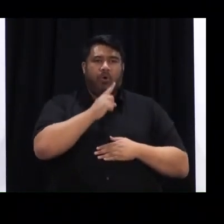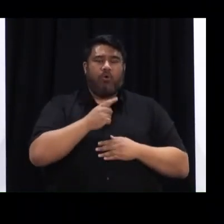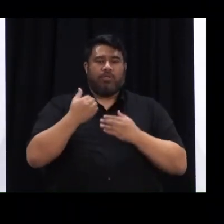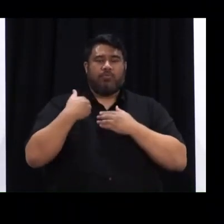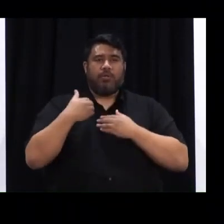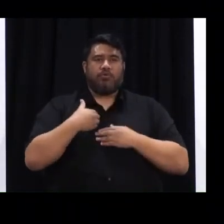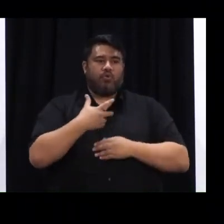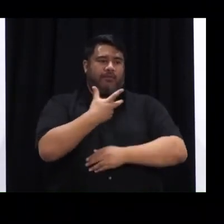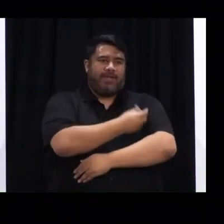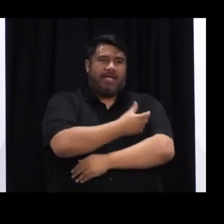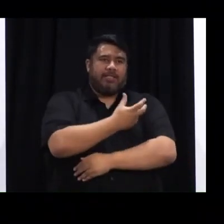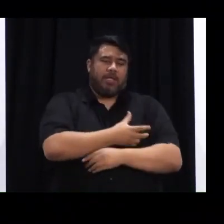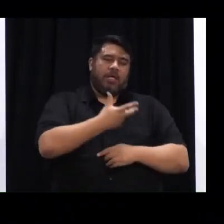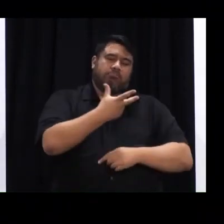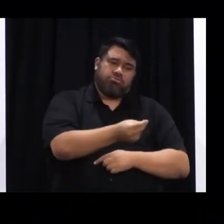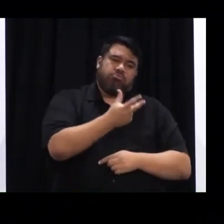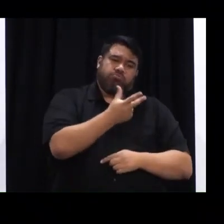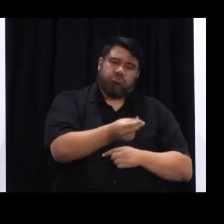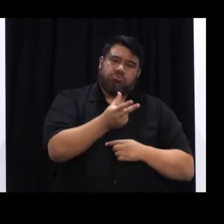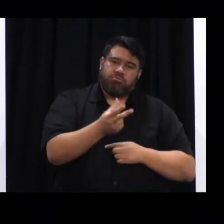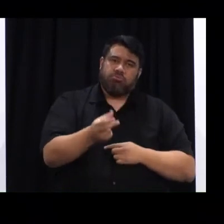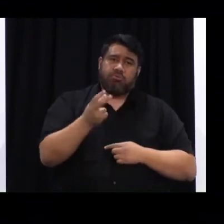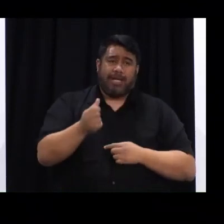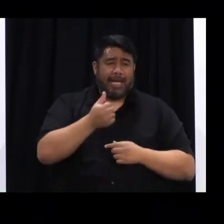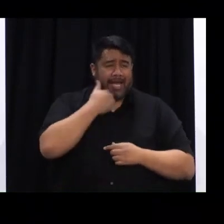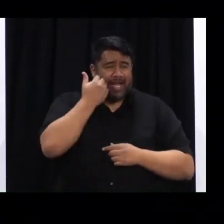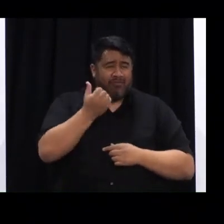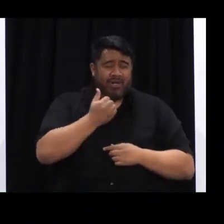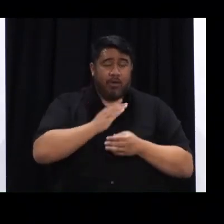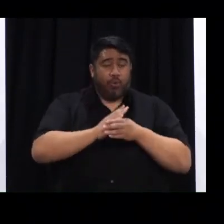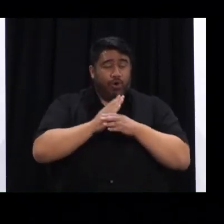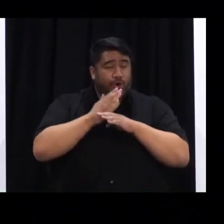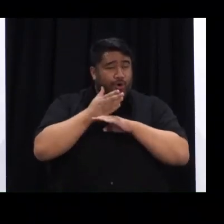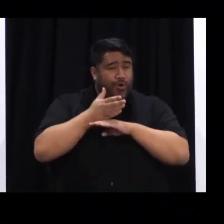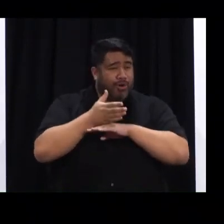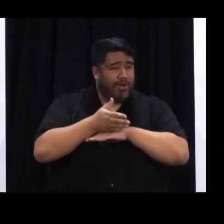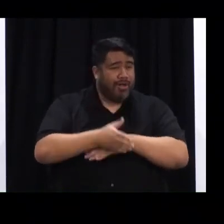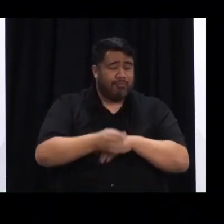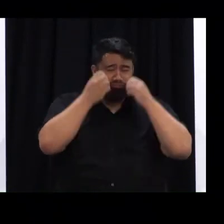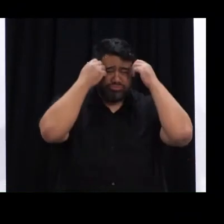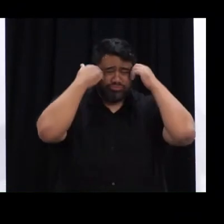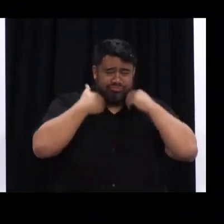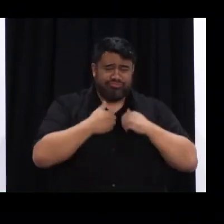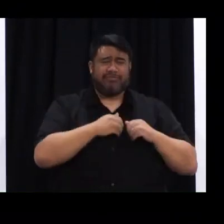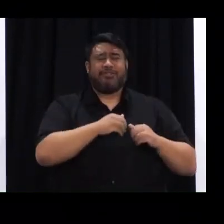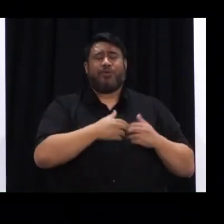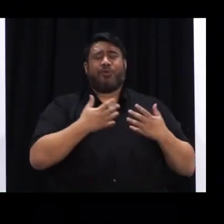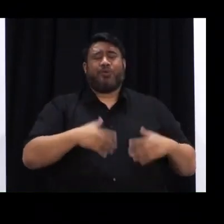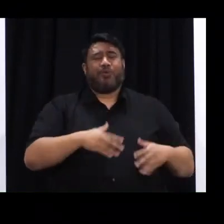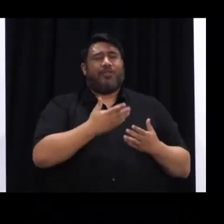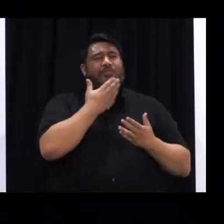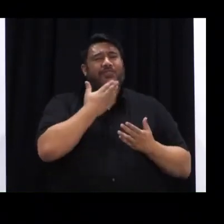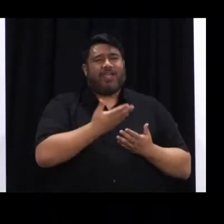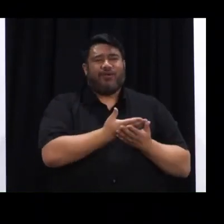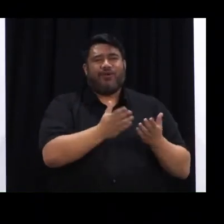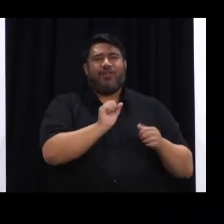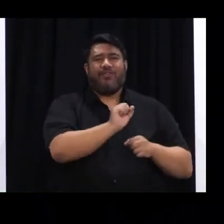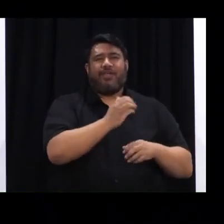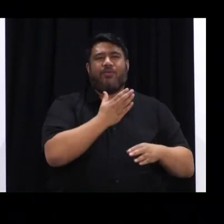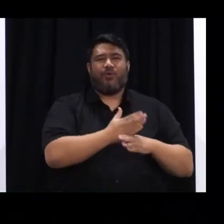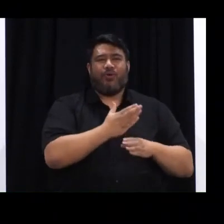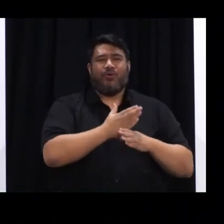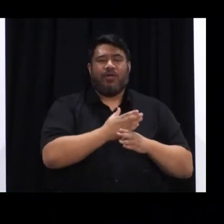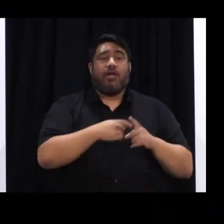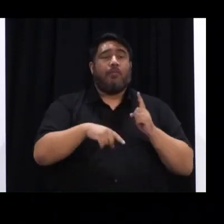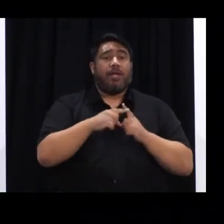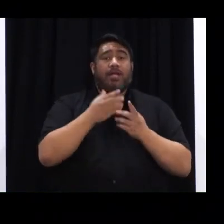days every day to keep our population safe, and I do want to thank those workers. But it's also thanks to the millions of